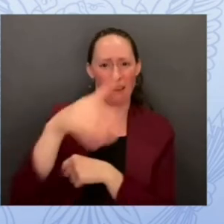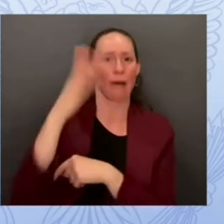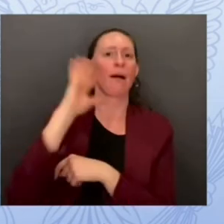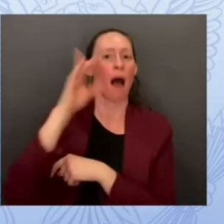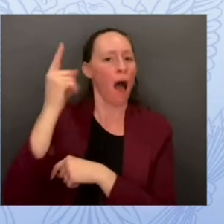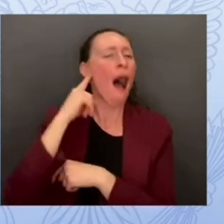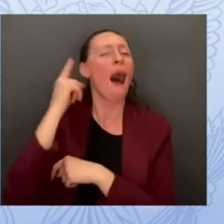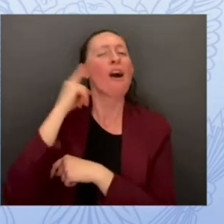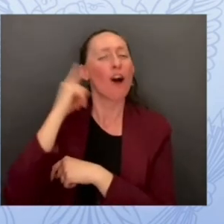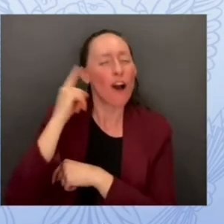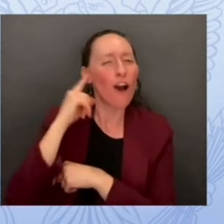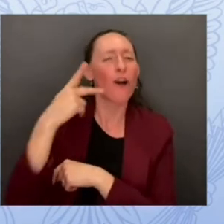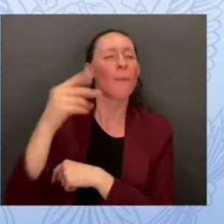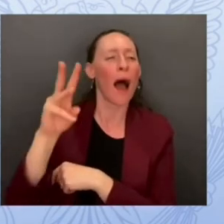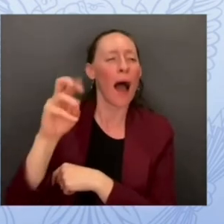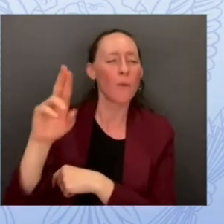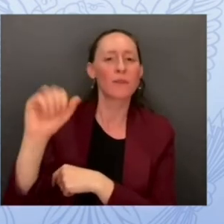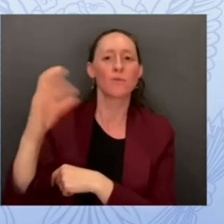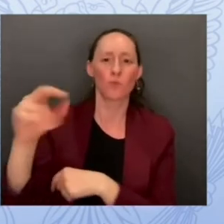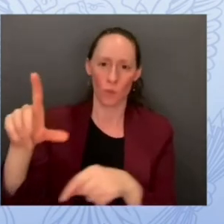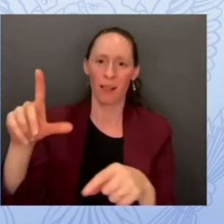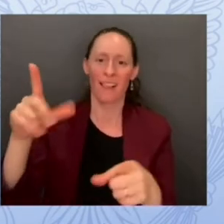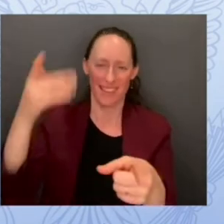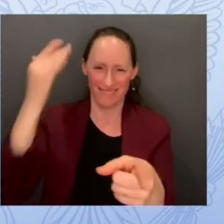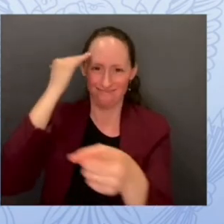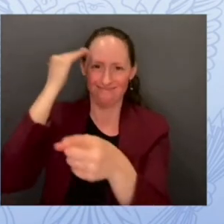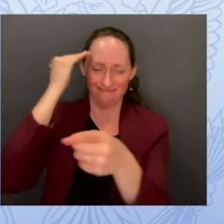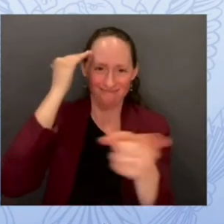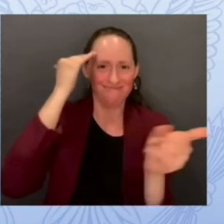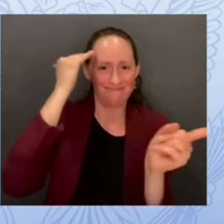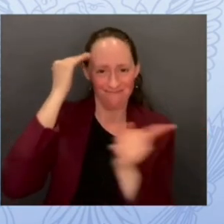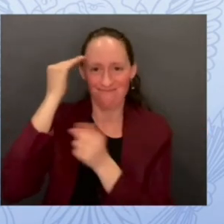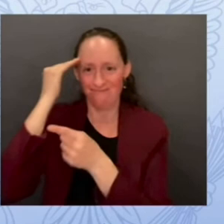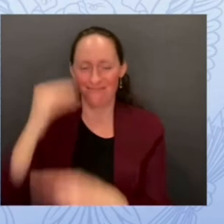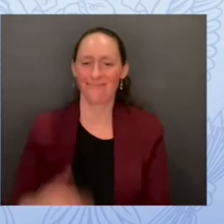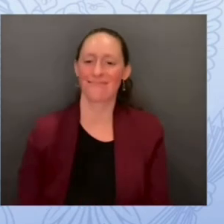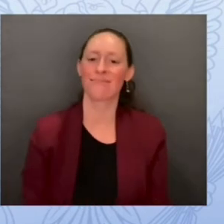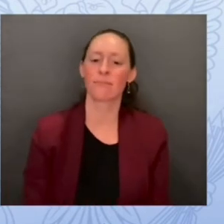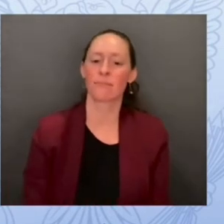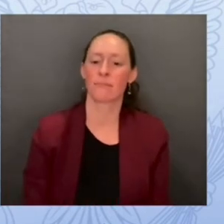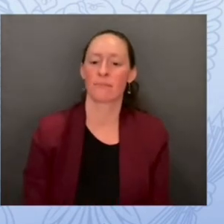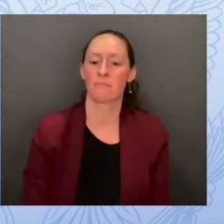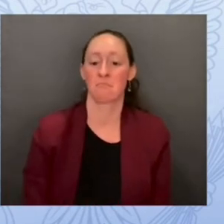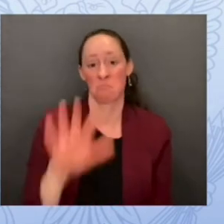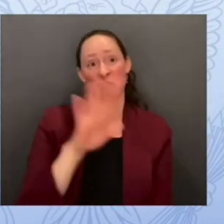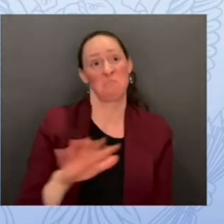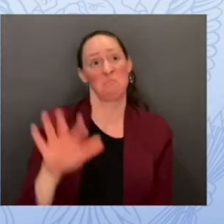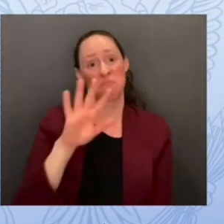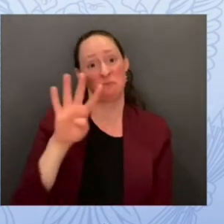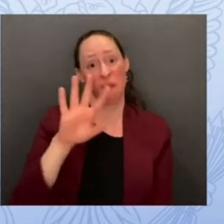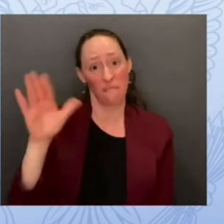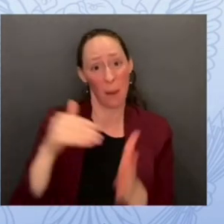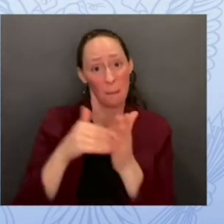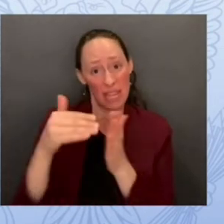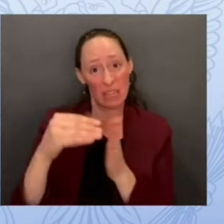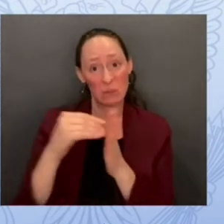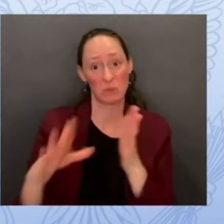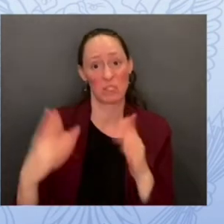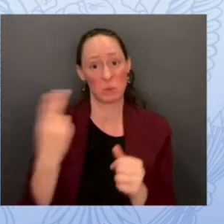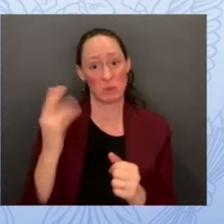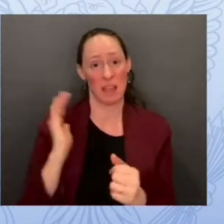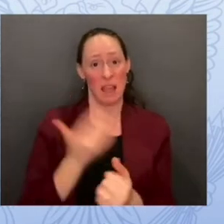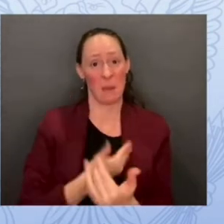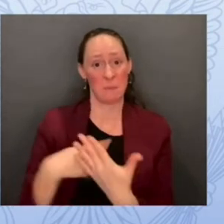know is that we actually touch 45 million students across all 50 states with at least one of our solutions that's